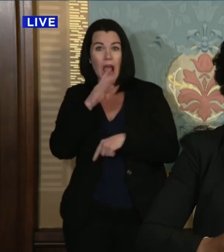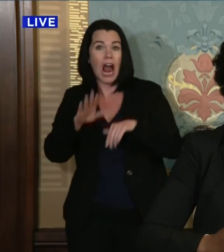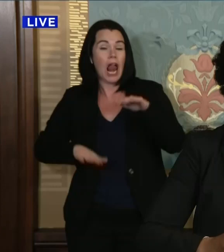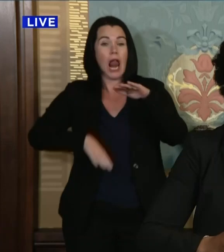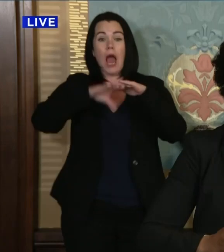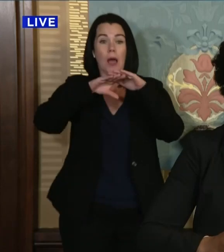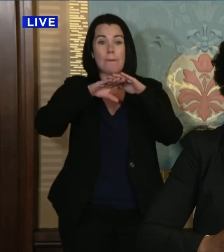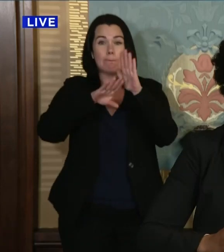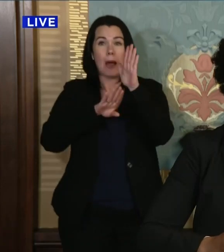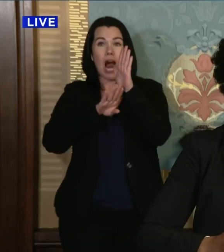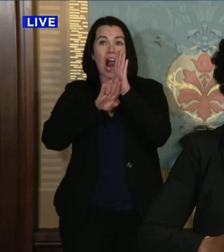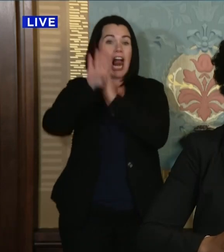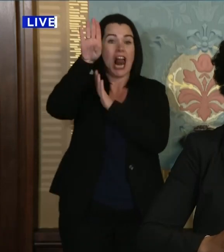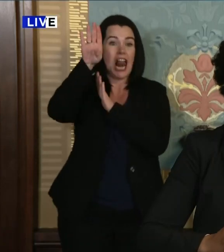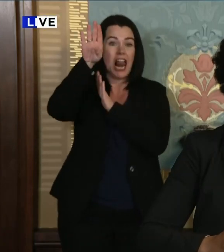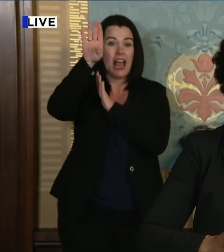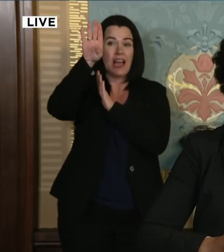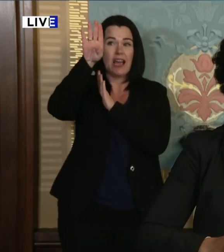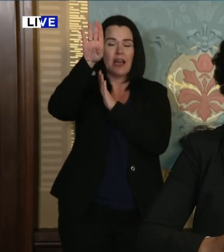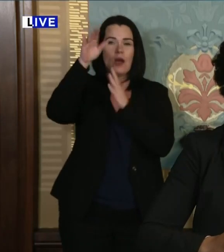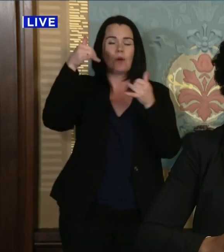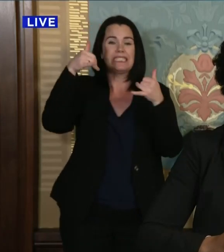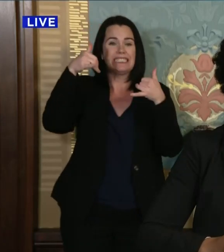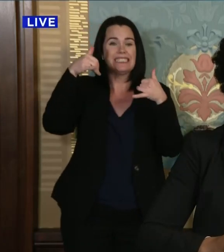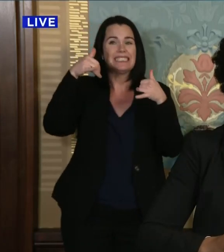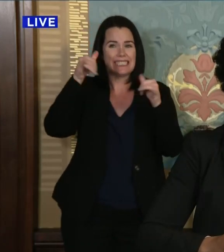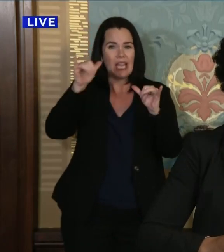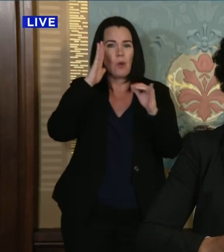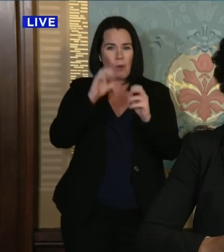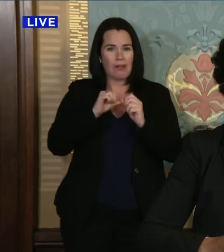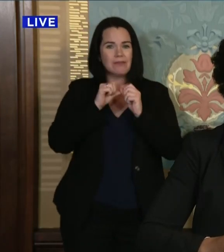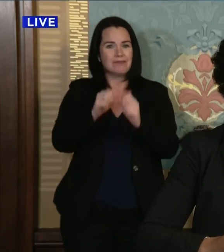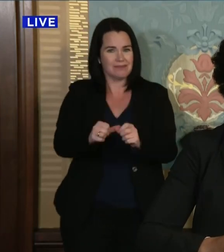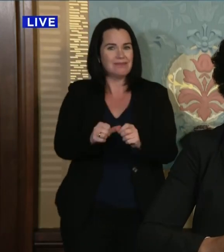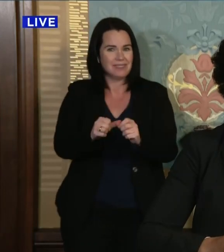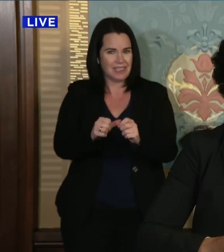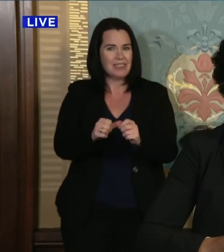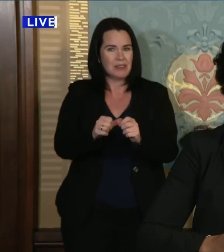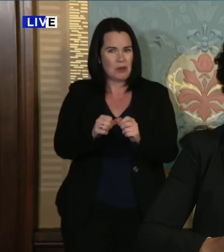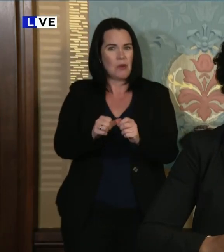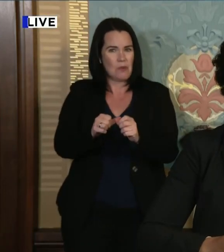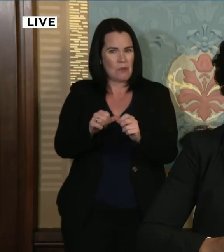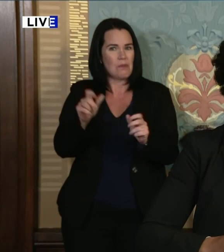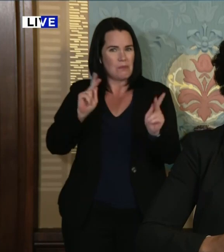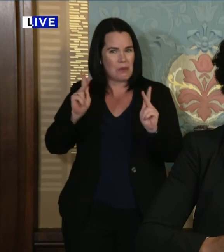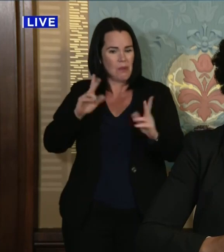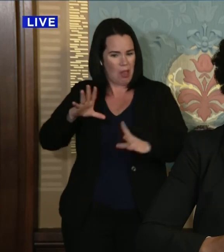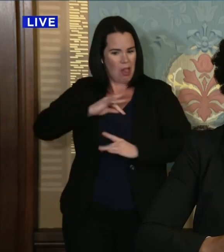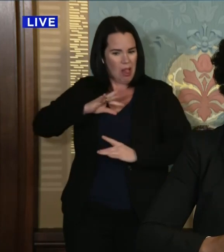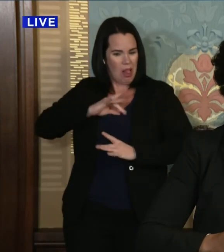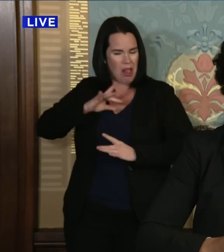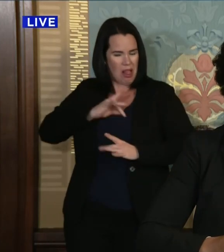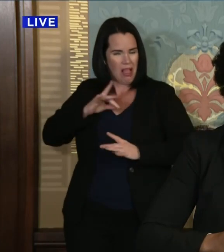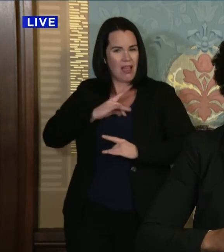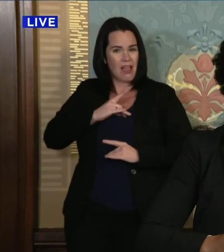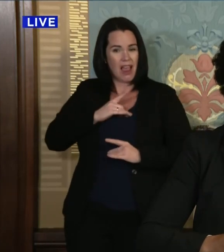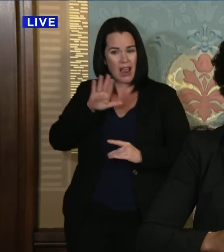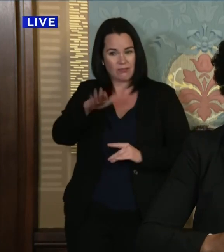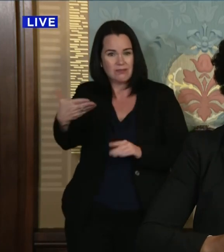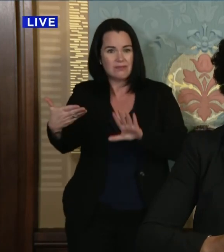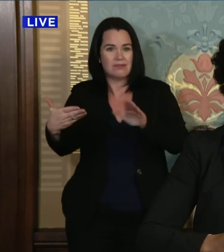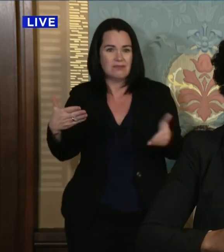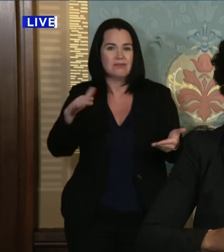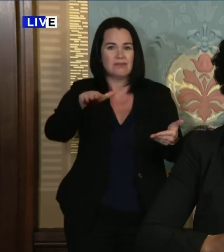still be a lot more cases and there will still be many more deaths. It's important that people are patient. We know that